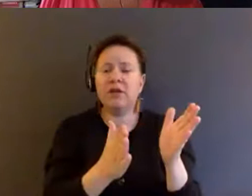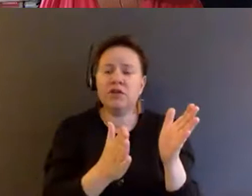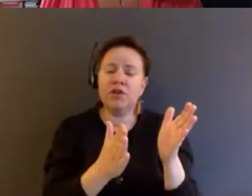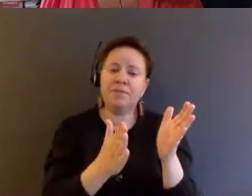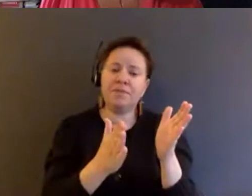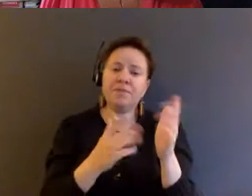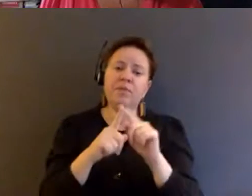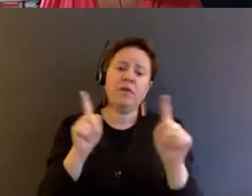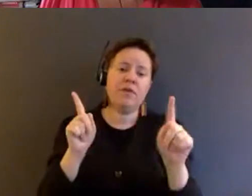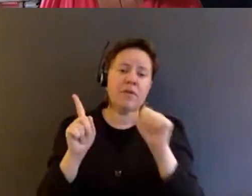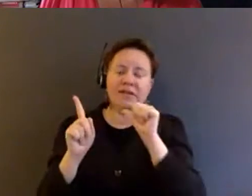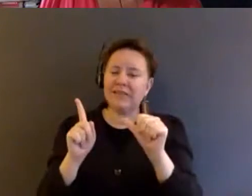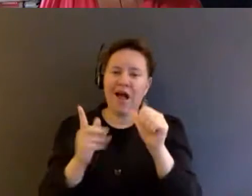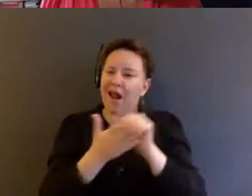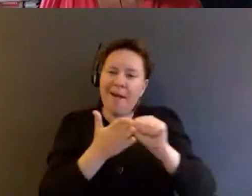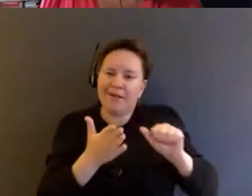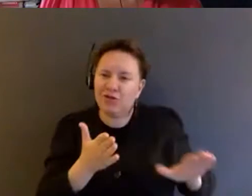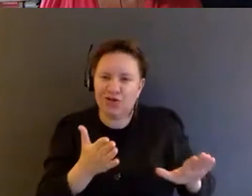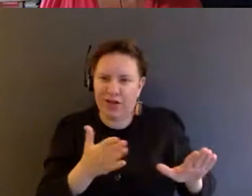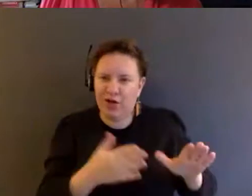But it's not an abolitionary strategy.